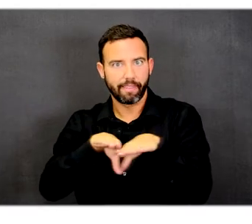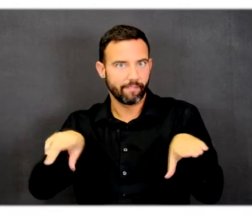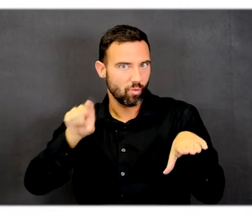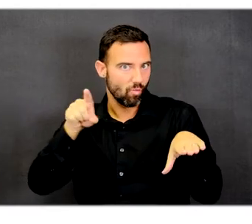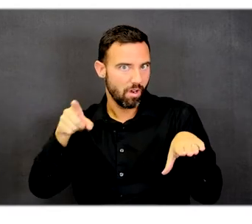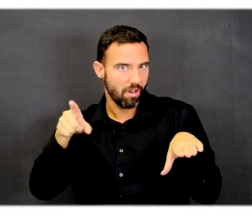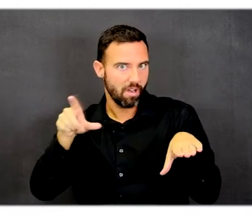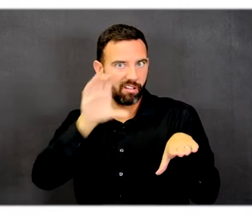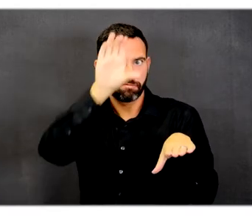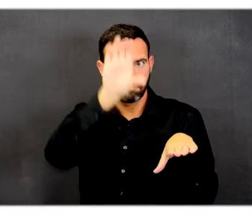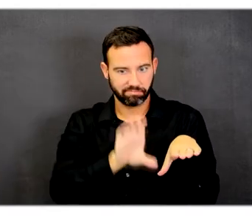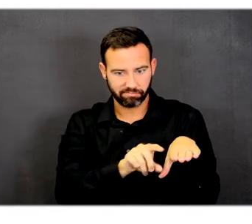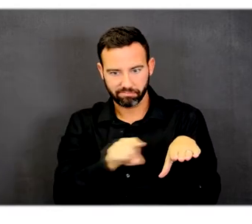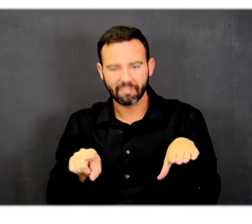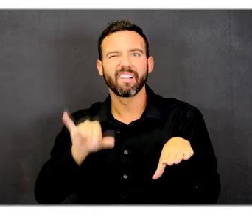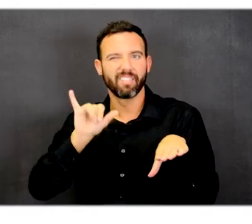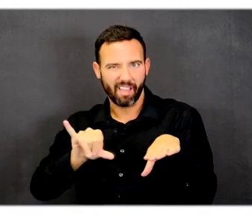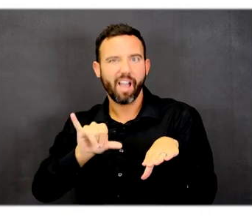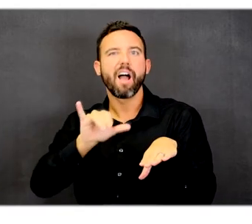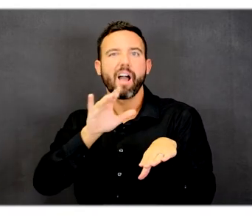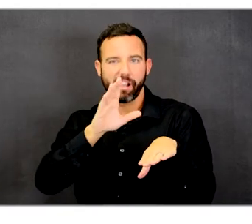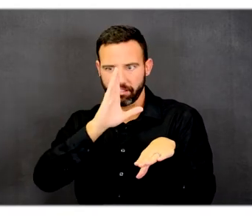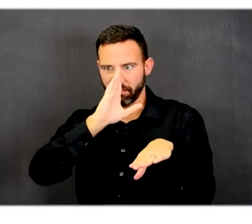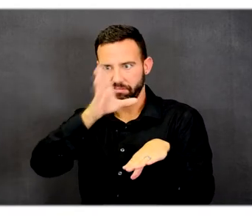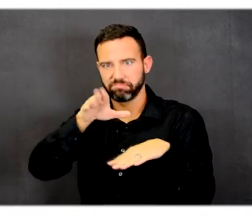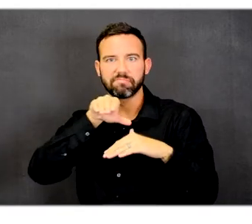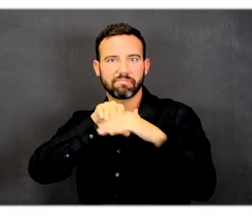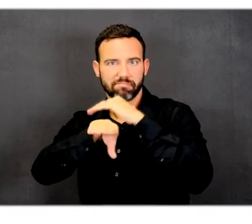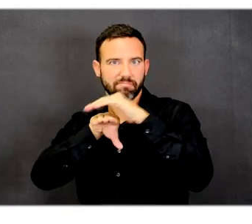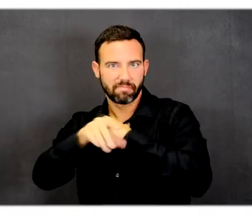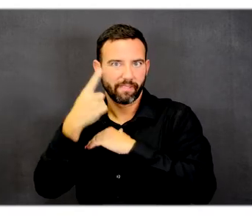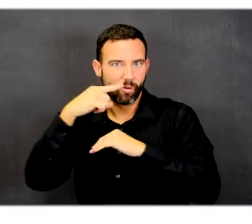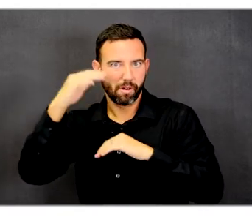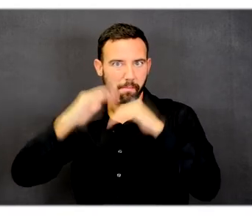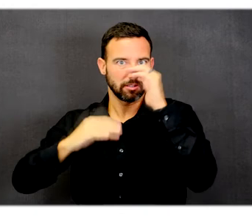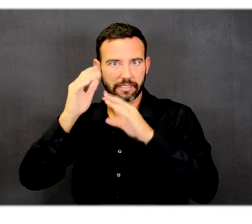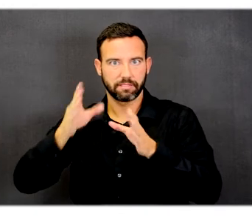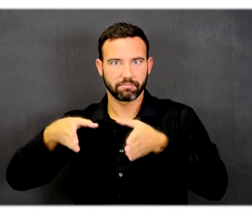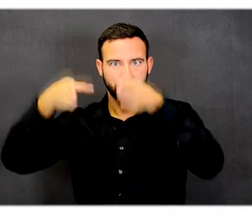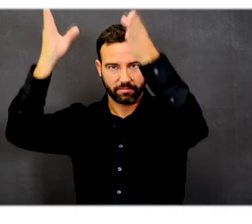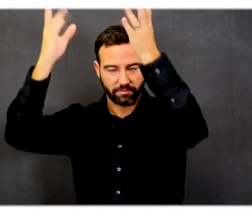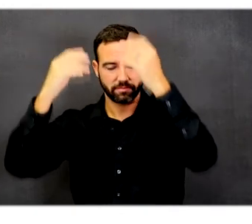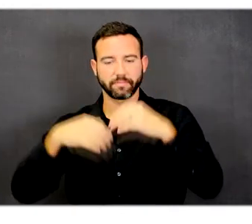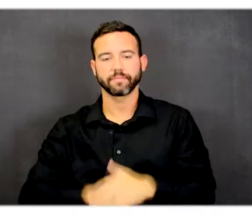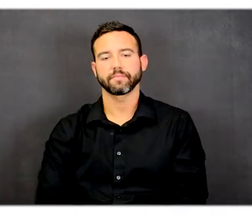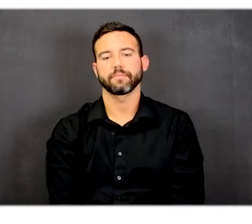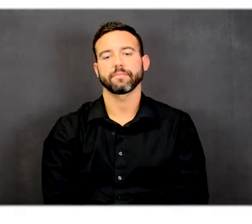one is the main entrance to the building. You would take the elevators to the end of the building.